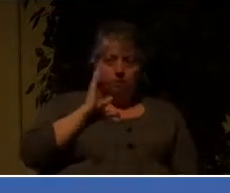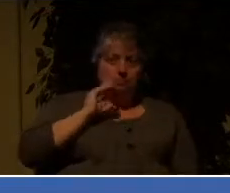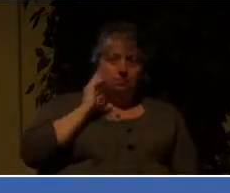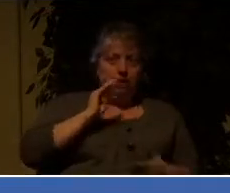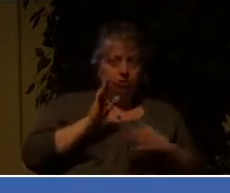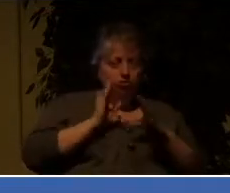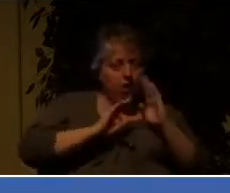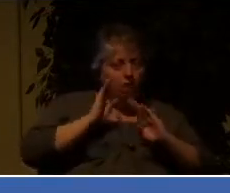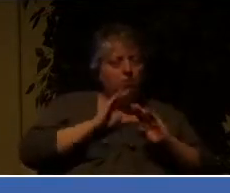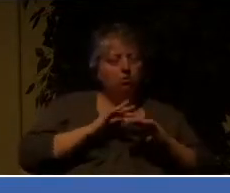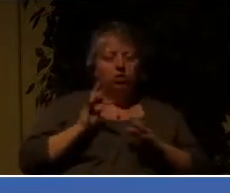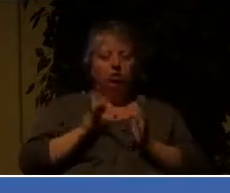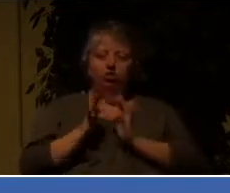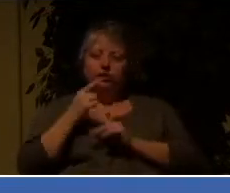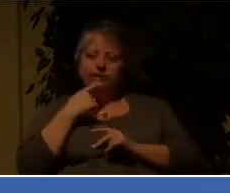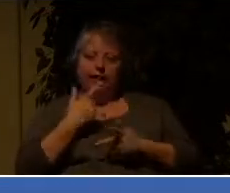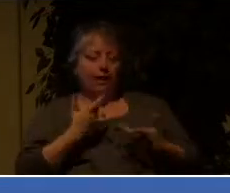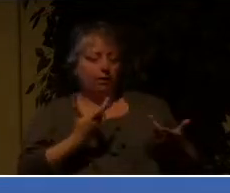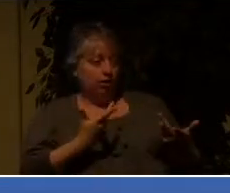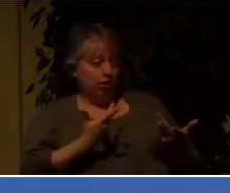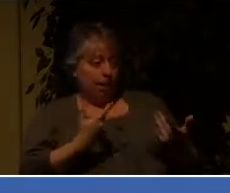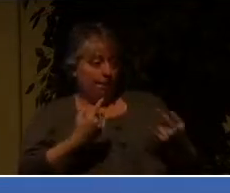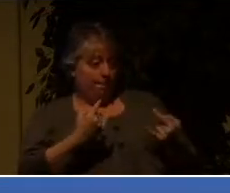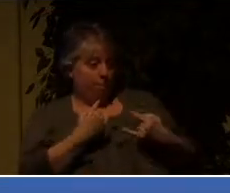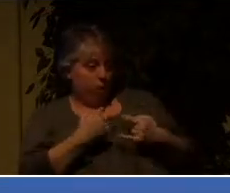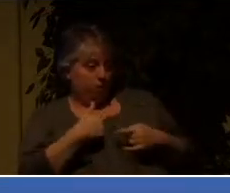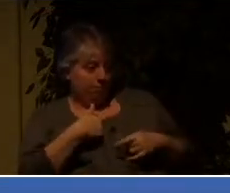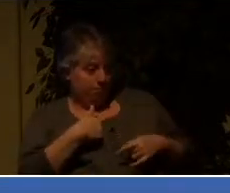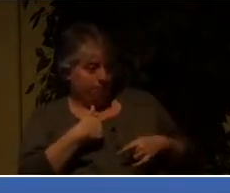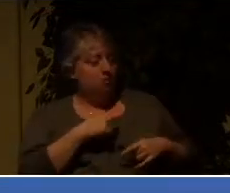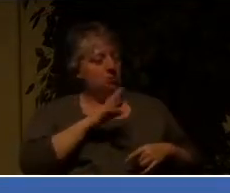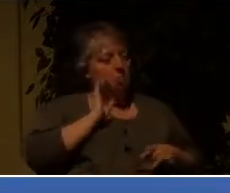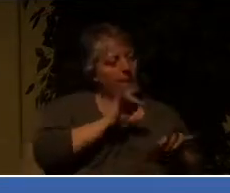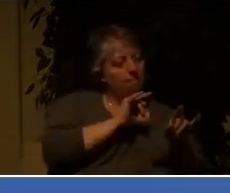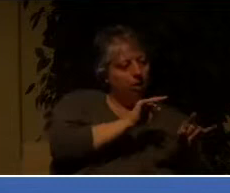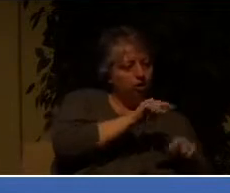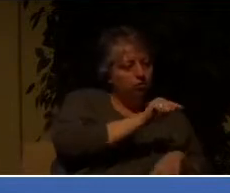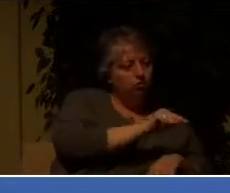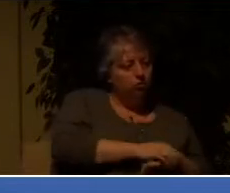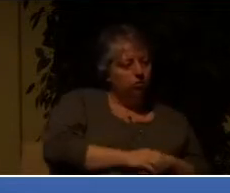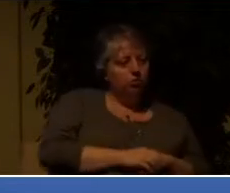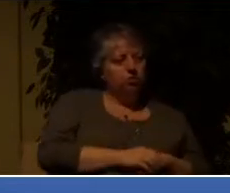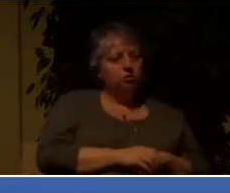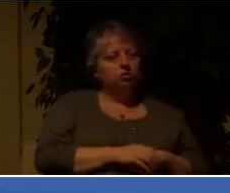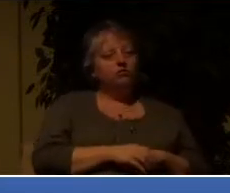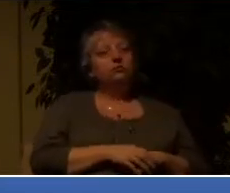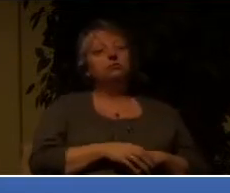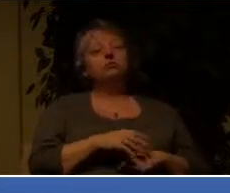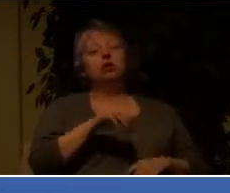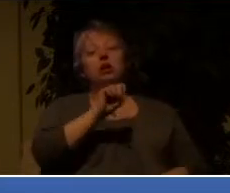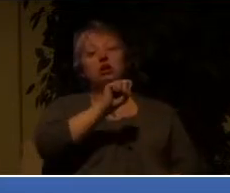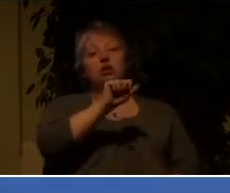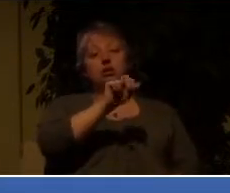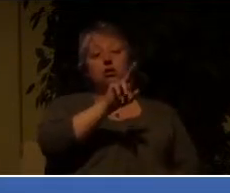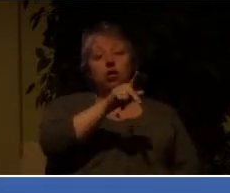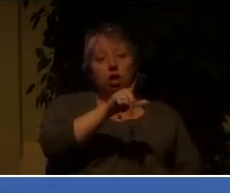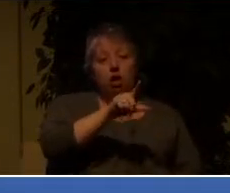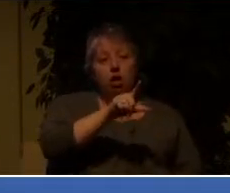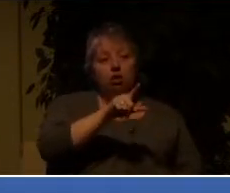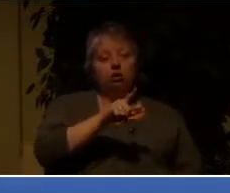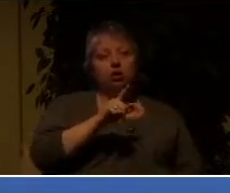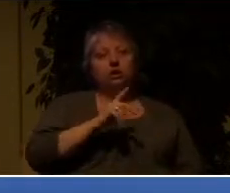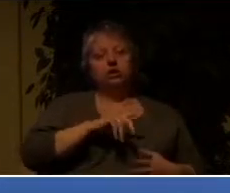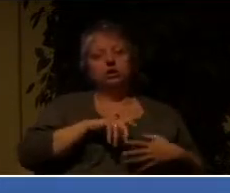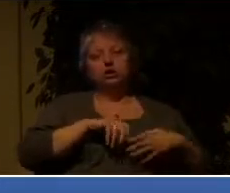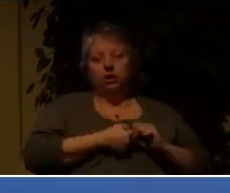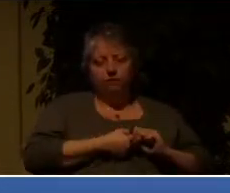Bible talks about suffering with Jesus. And if you look at the life of the apostle Paul, he suffered a lot. But